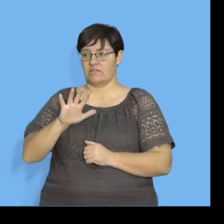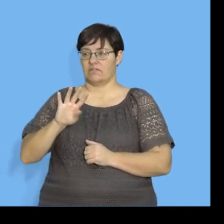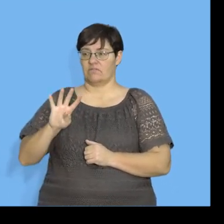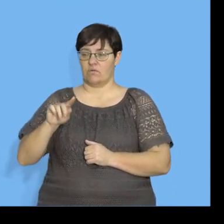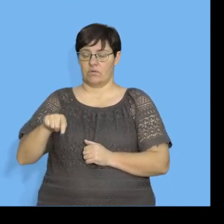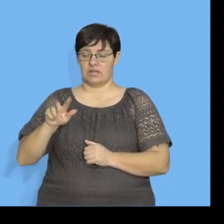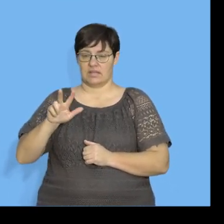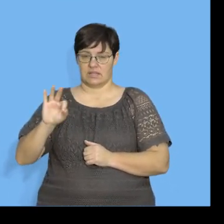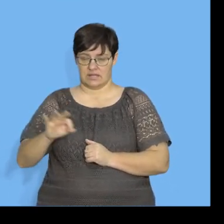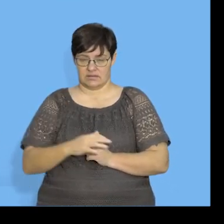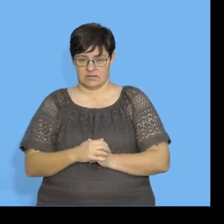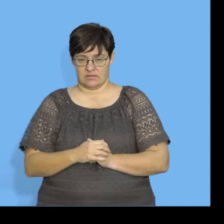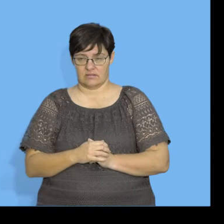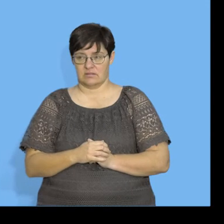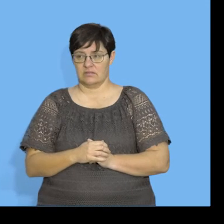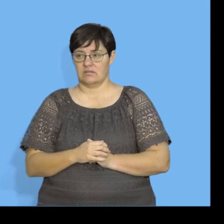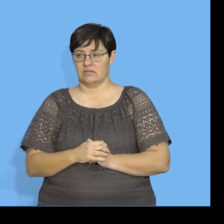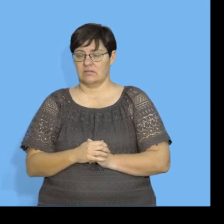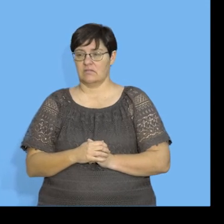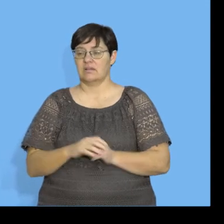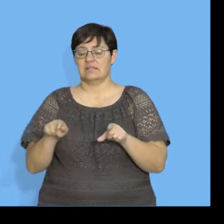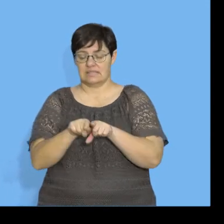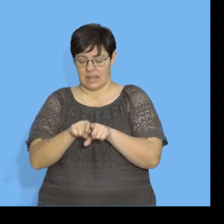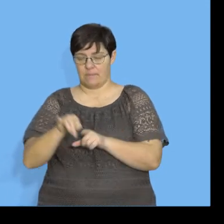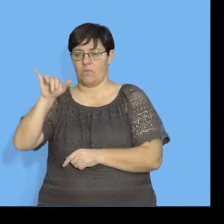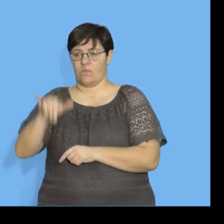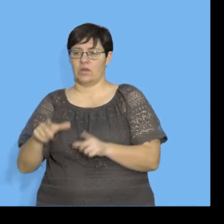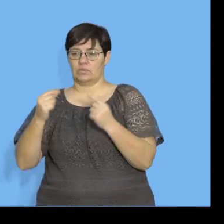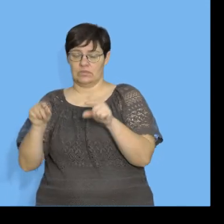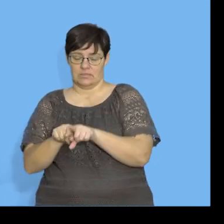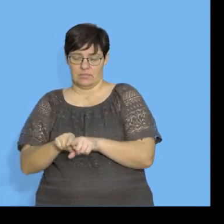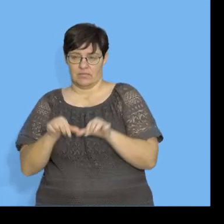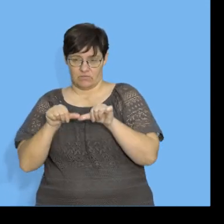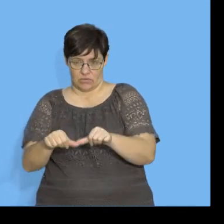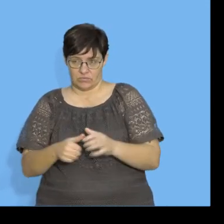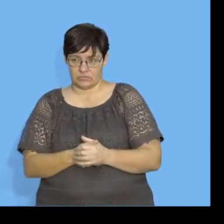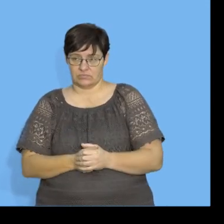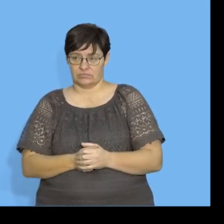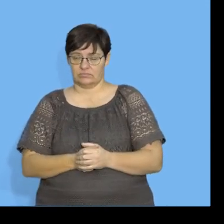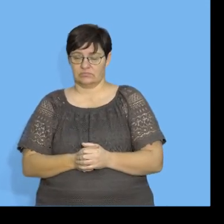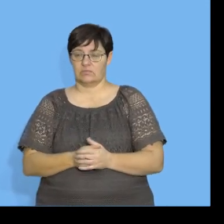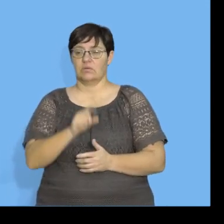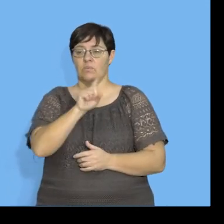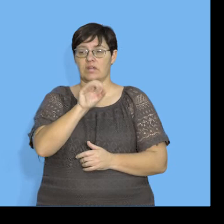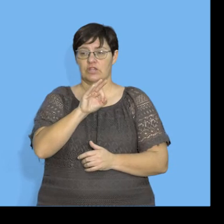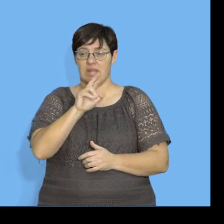is 154.83. So we do the same thing for y. It's y, which is